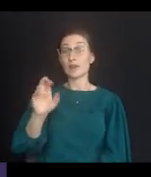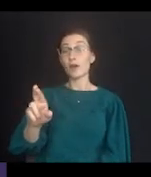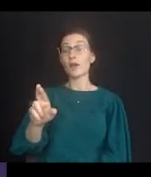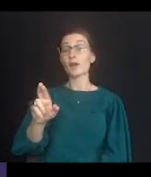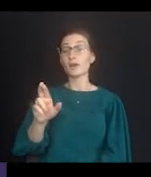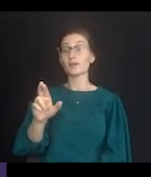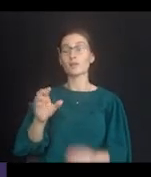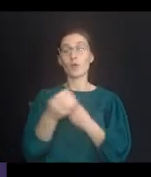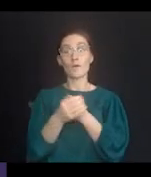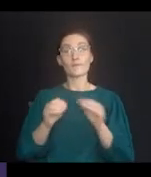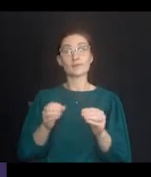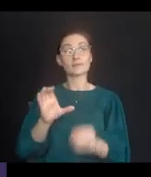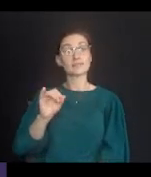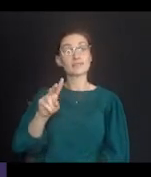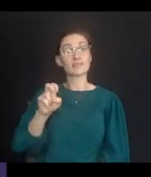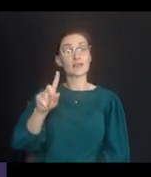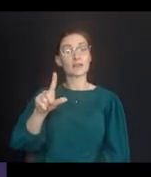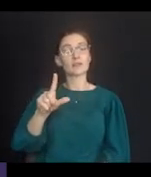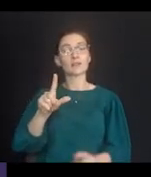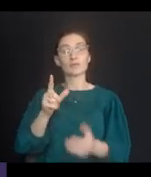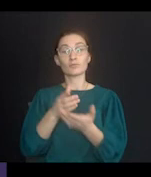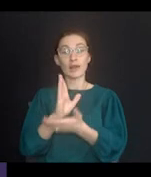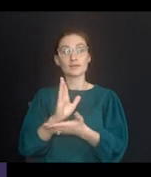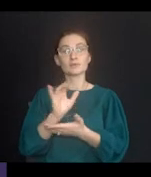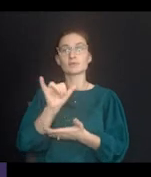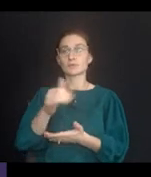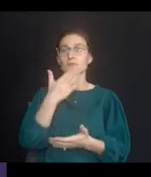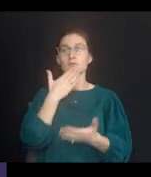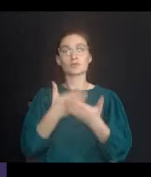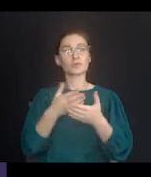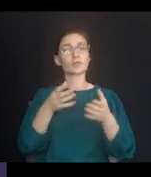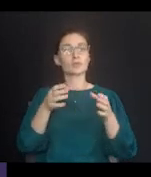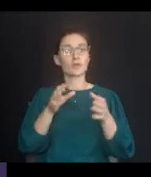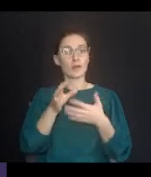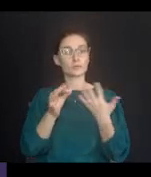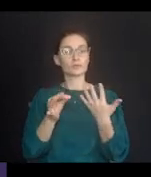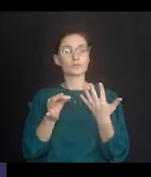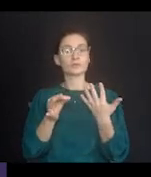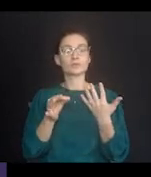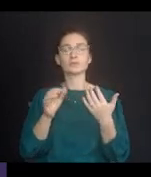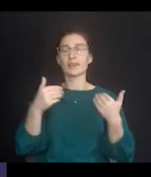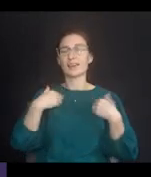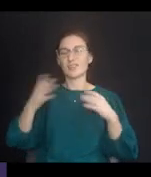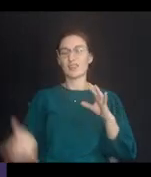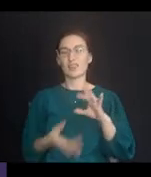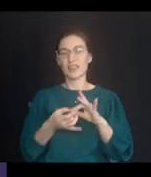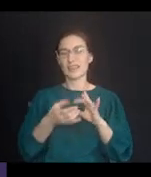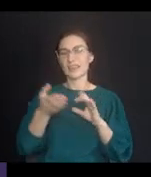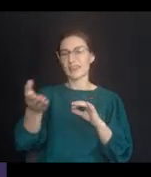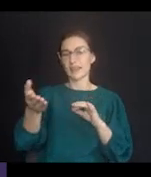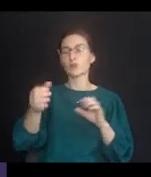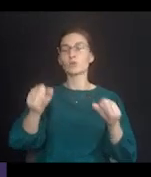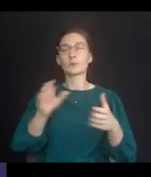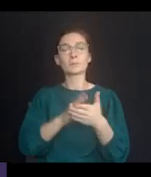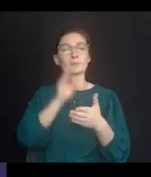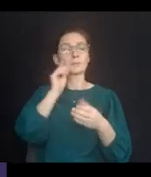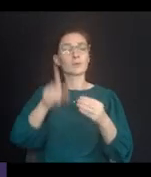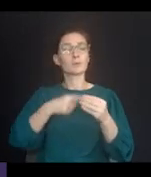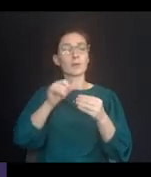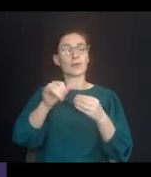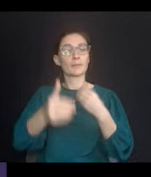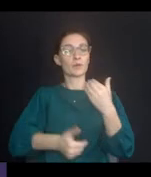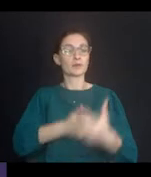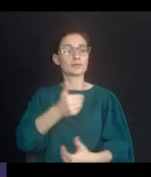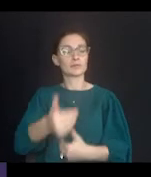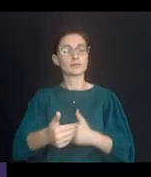is a viable avenue for you. And I have a link here so that you can learn more about the process.